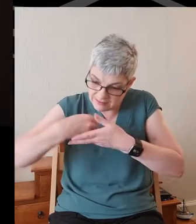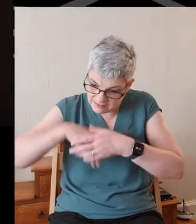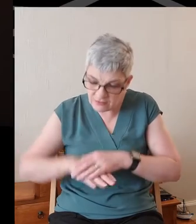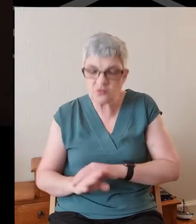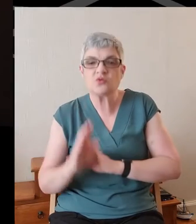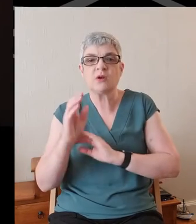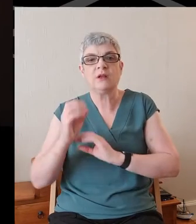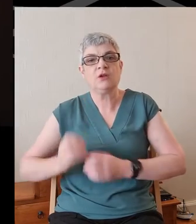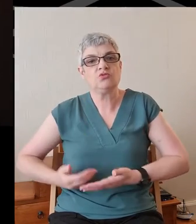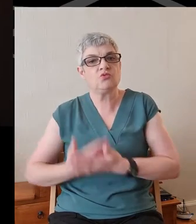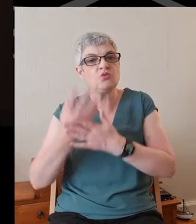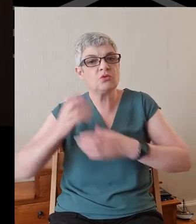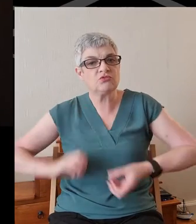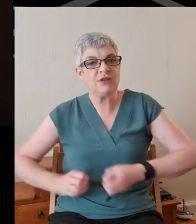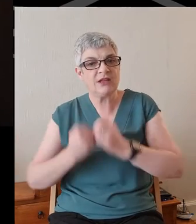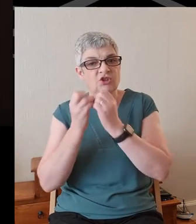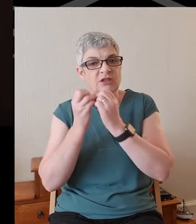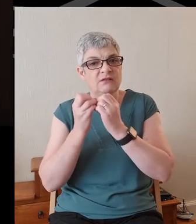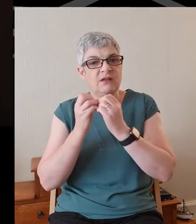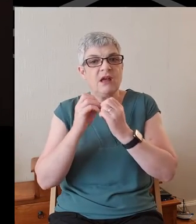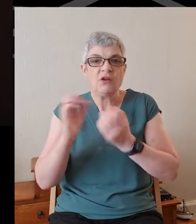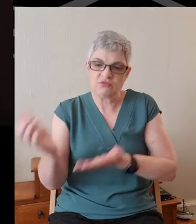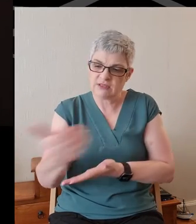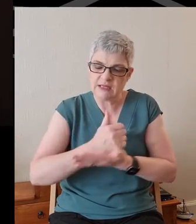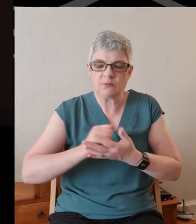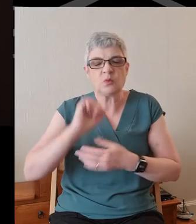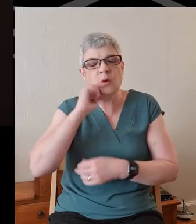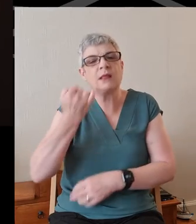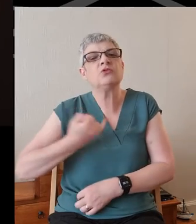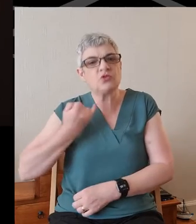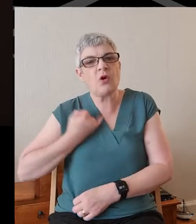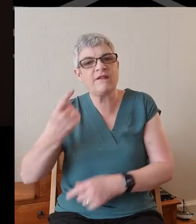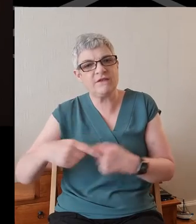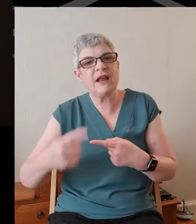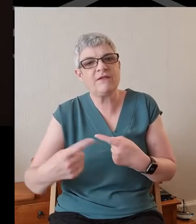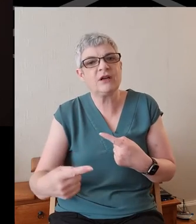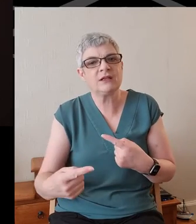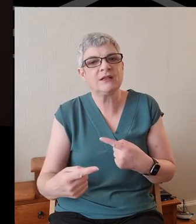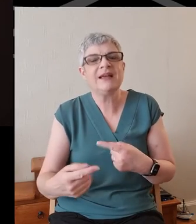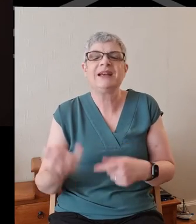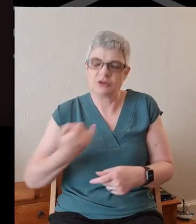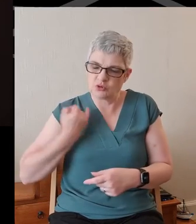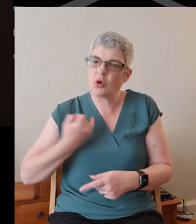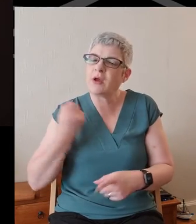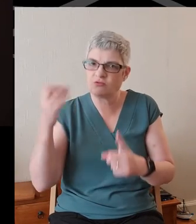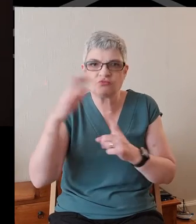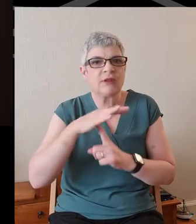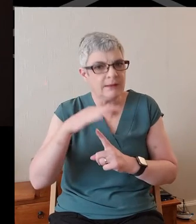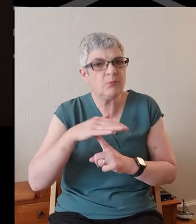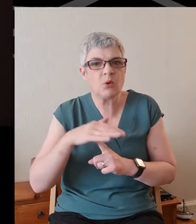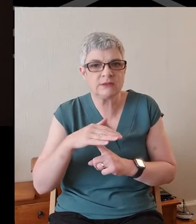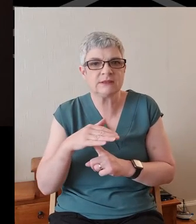redeemed would enjoy forever. And the word enjoy is just as important there as forever.